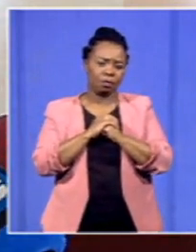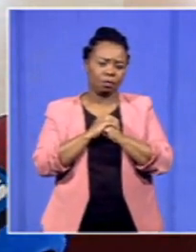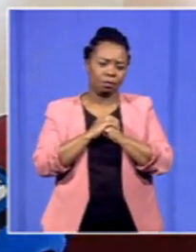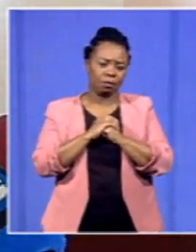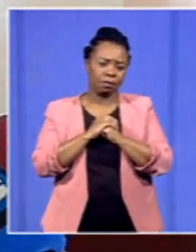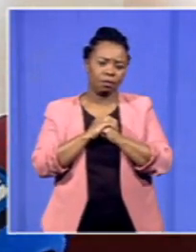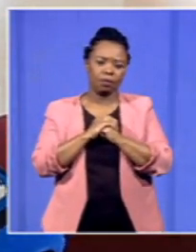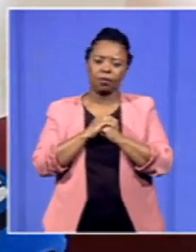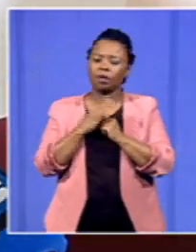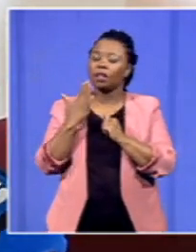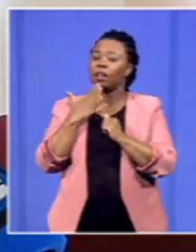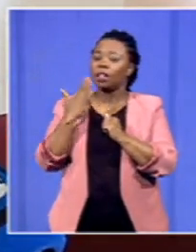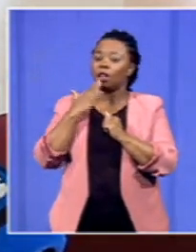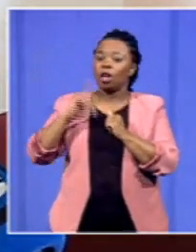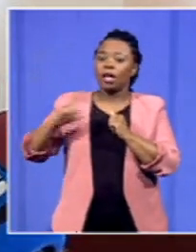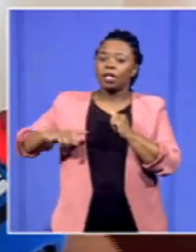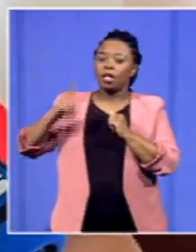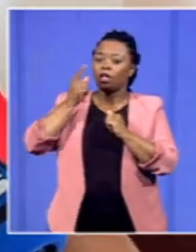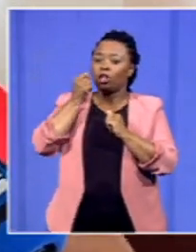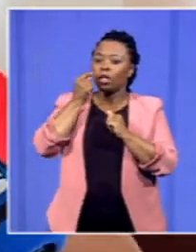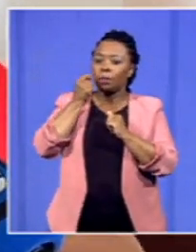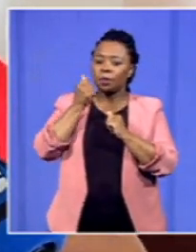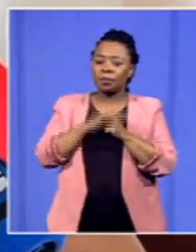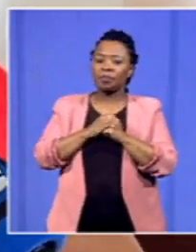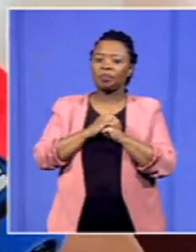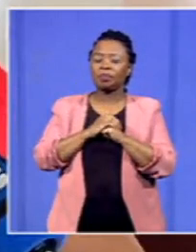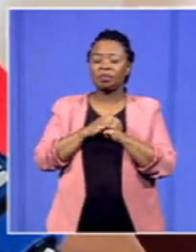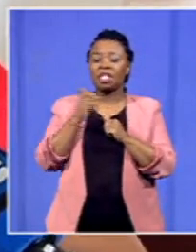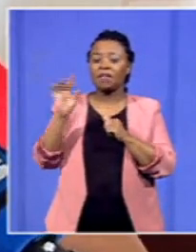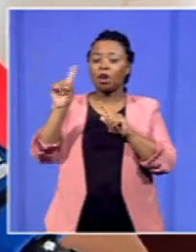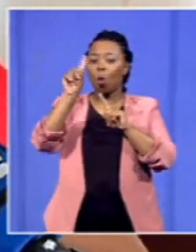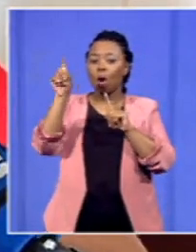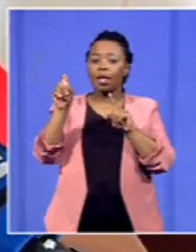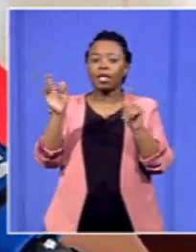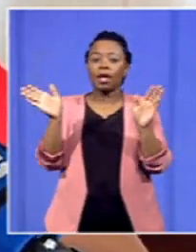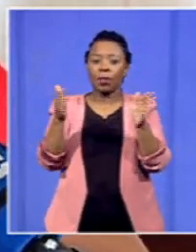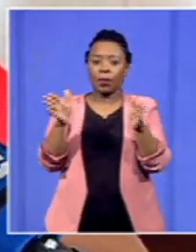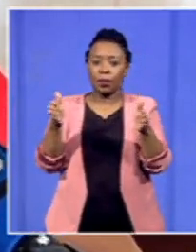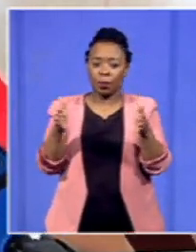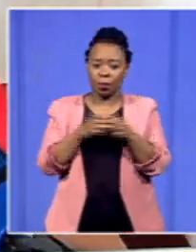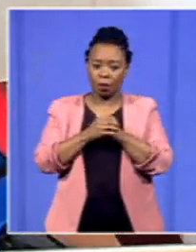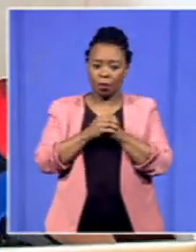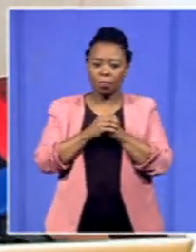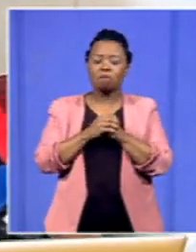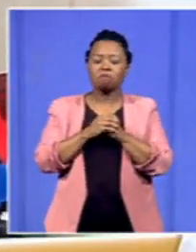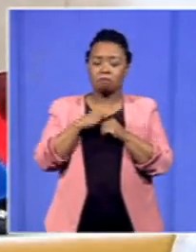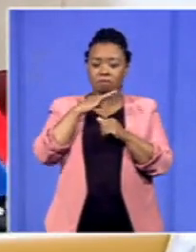thank you ladies and gentlemen in the absence of any other questions that concludes